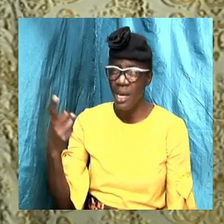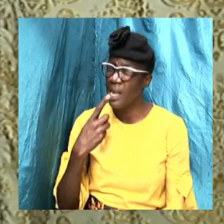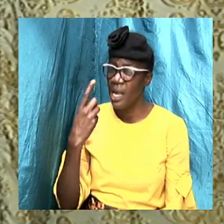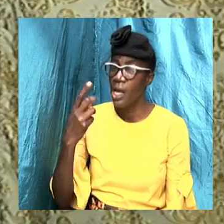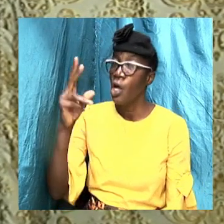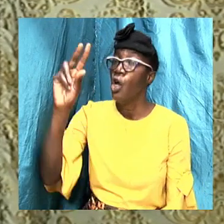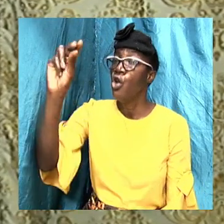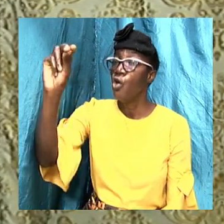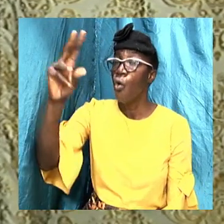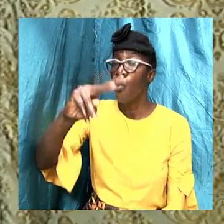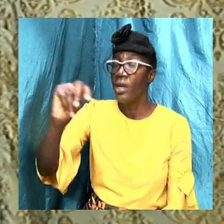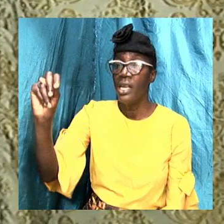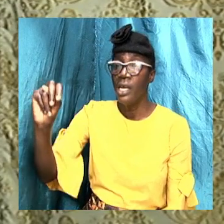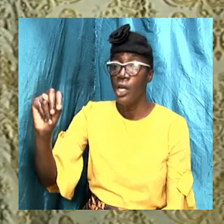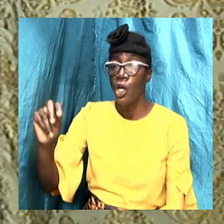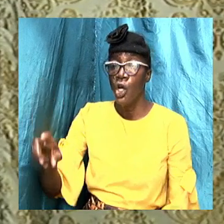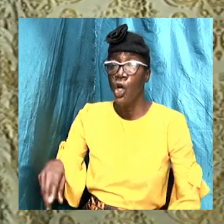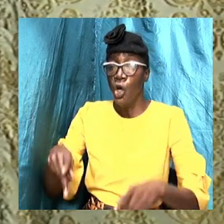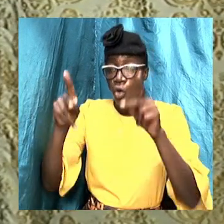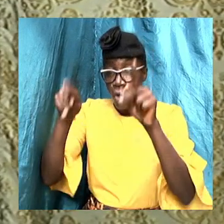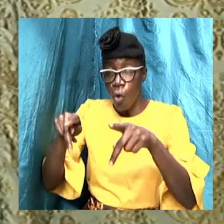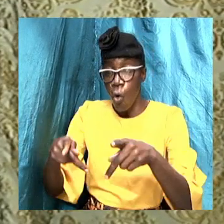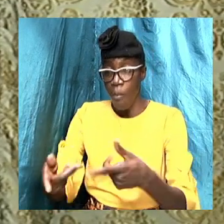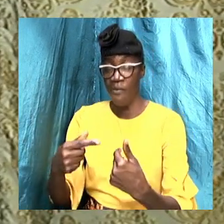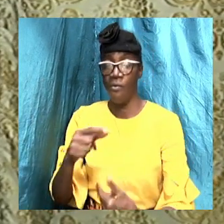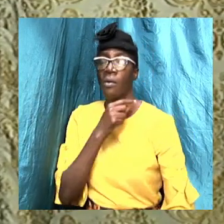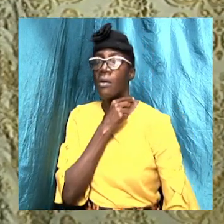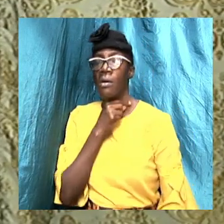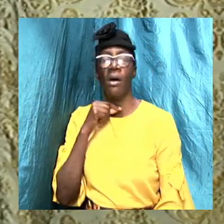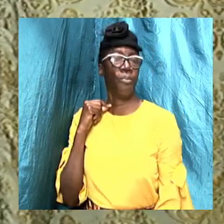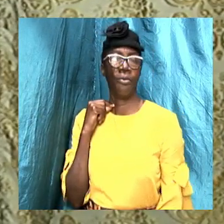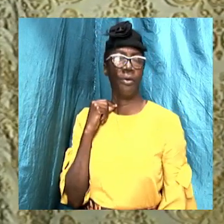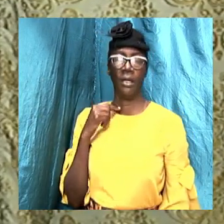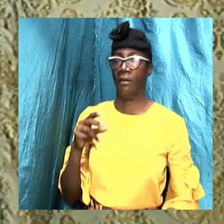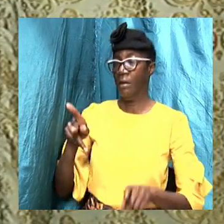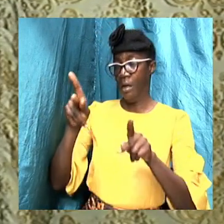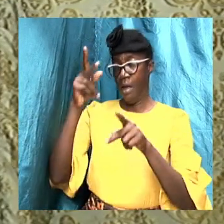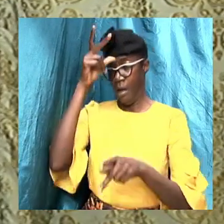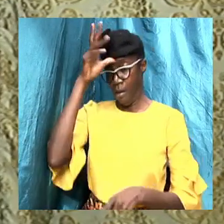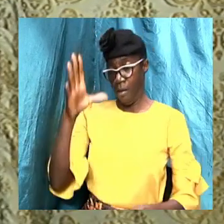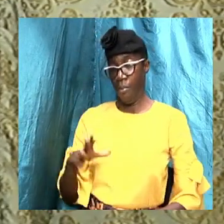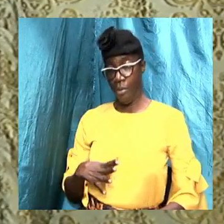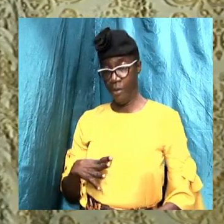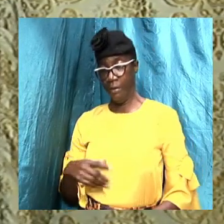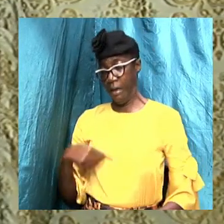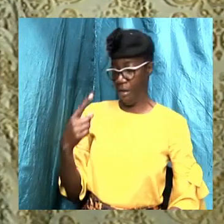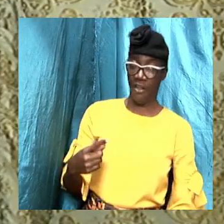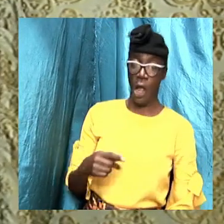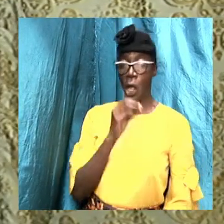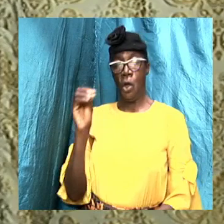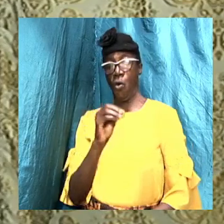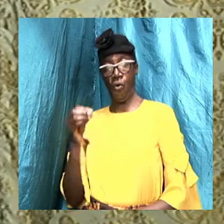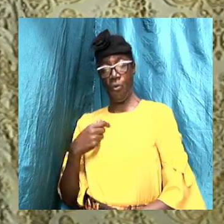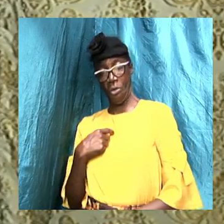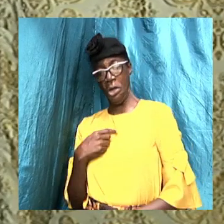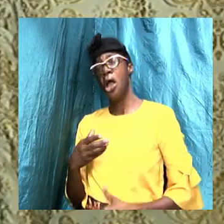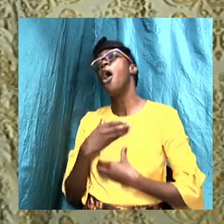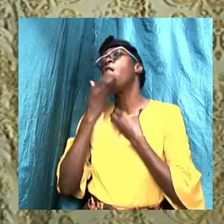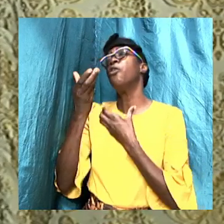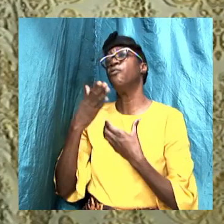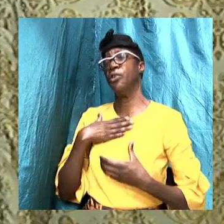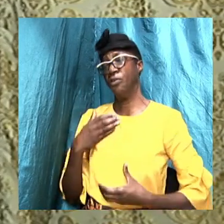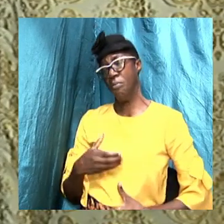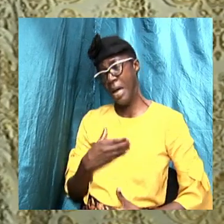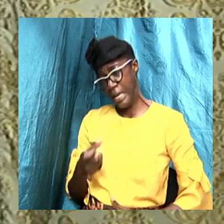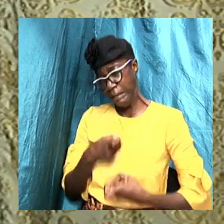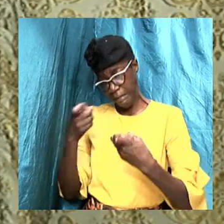an individual to go before a priest that is sitting in a box and say, Oh, confess your sins to me and I will take